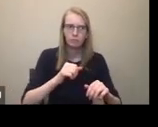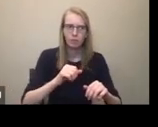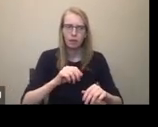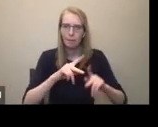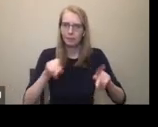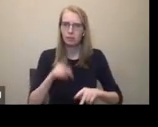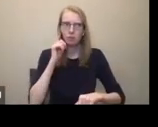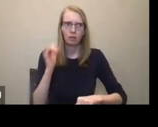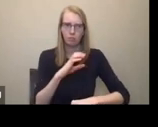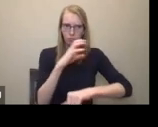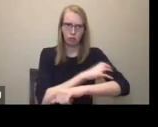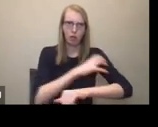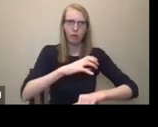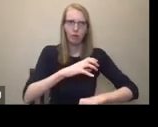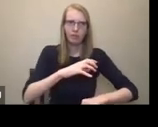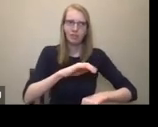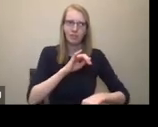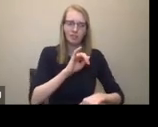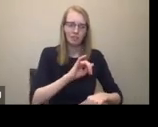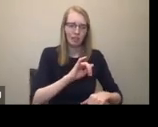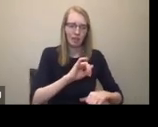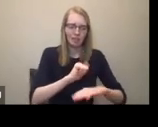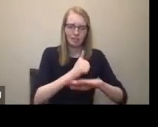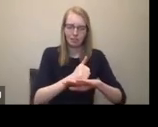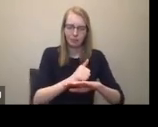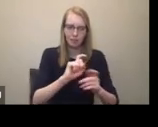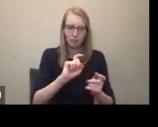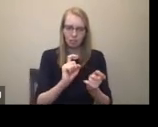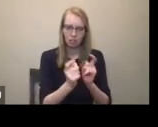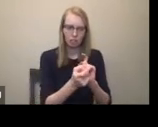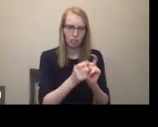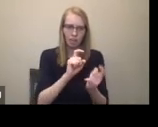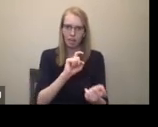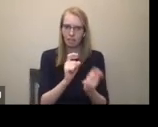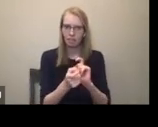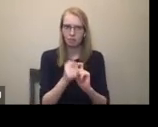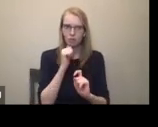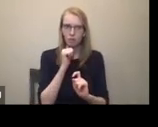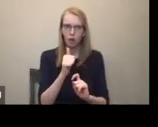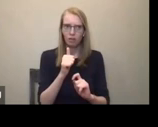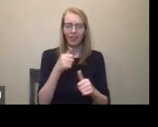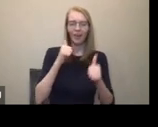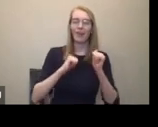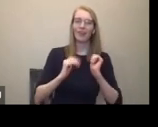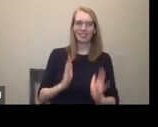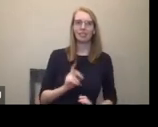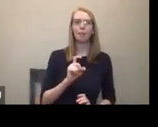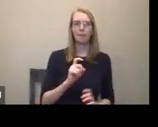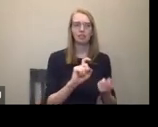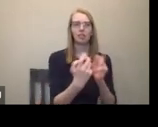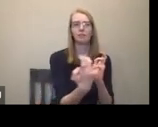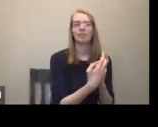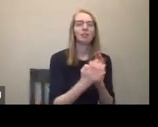You're changing the aesthetics instead of changing the artists. And that's why often, and I'm stressing this for a really important reason.